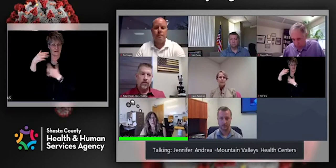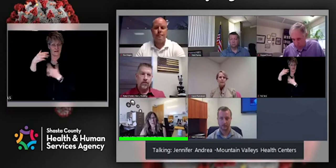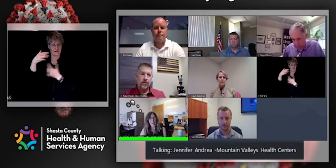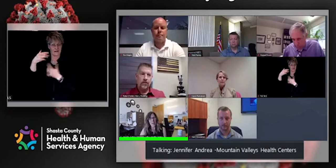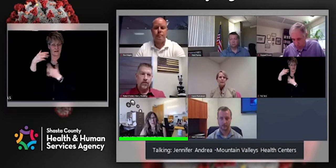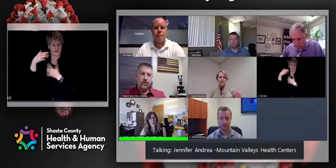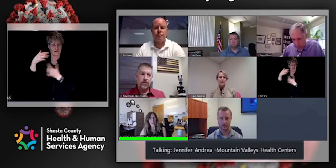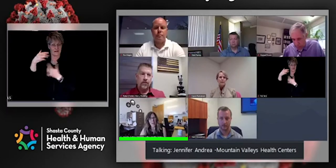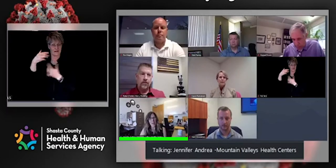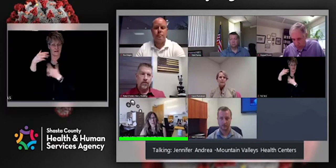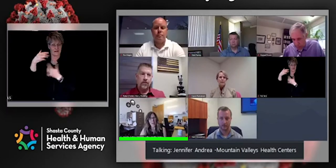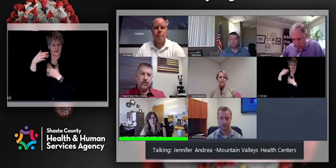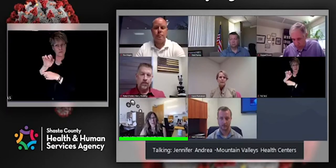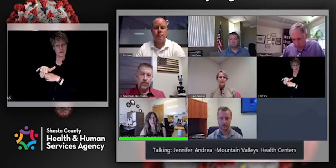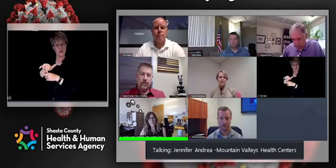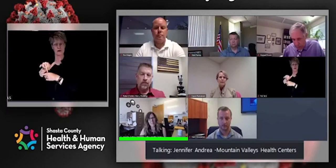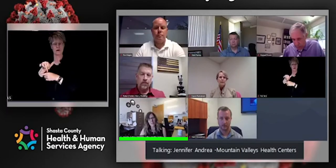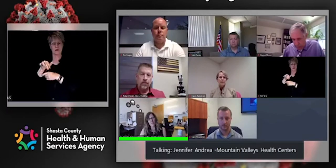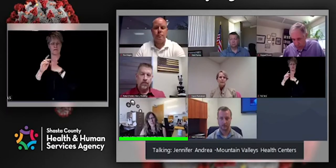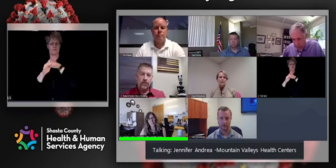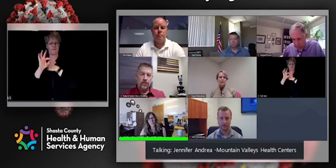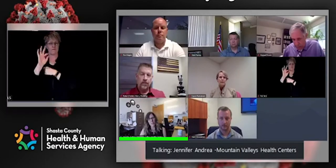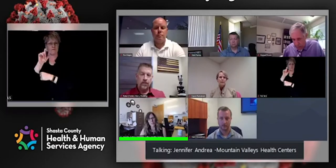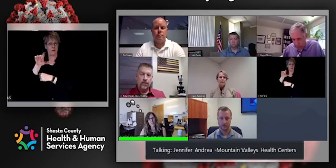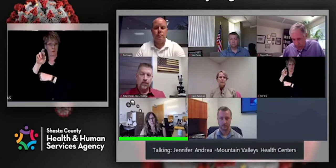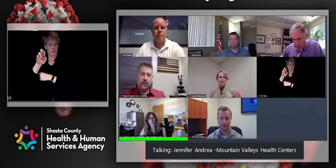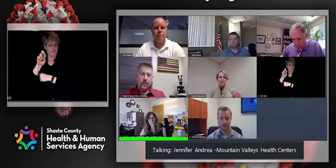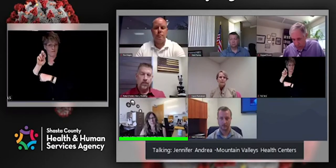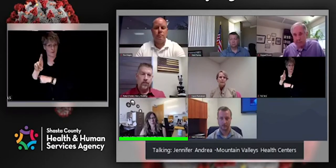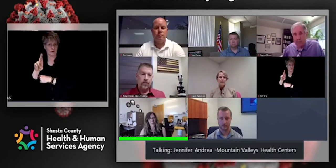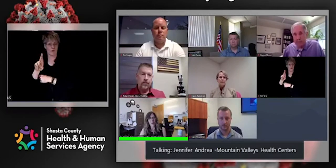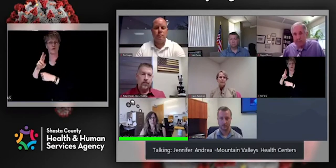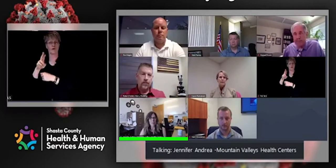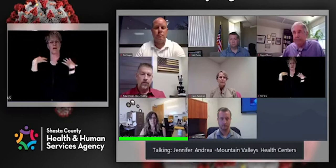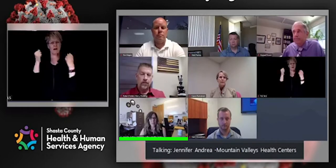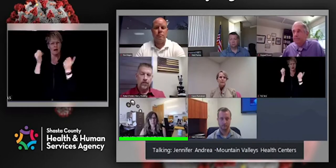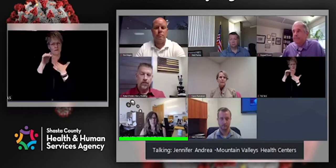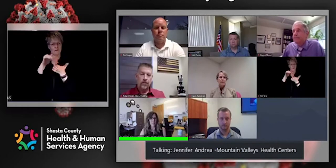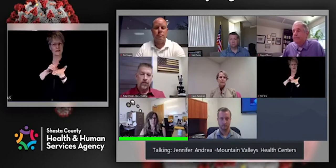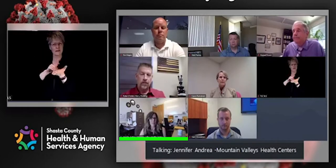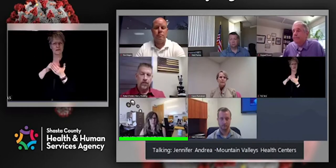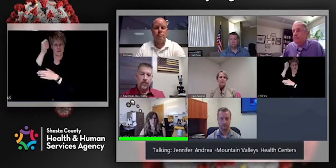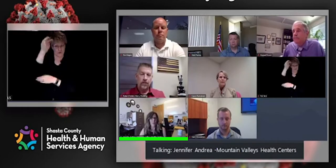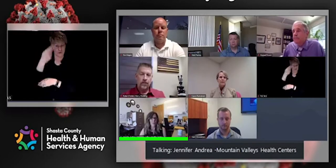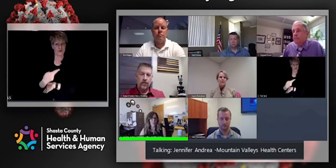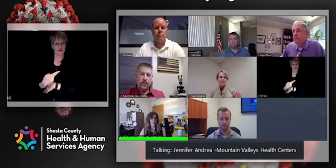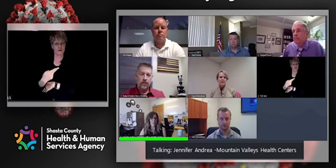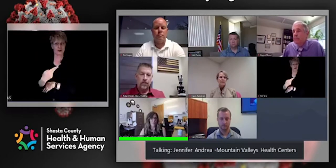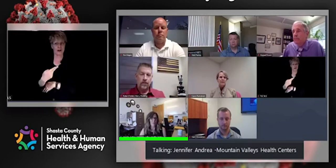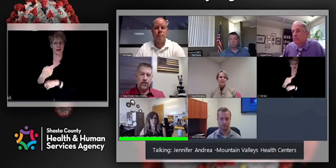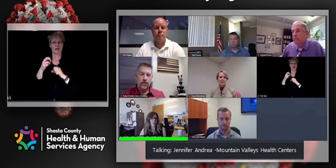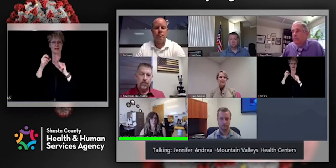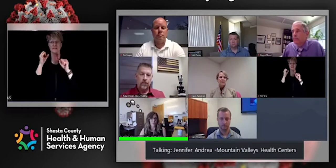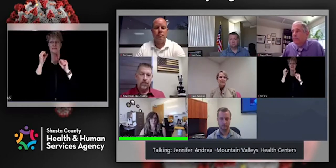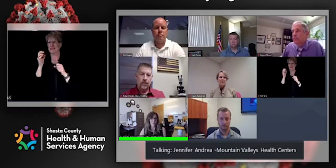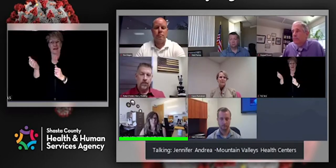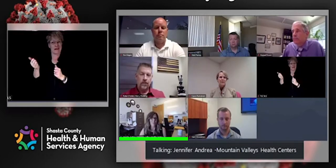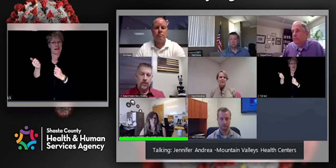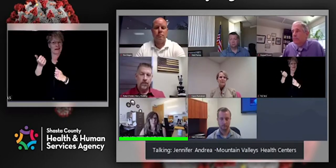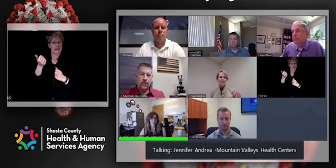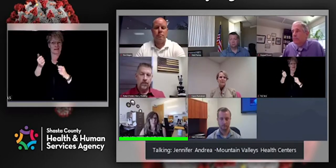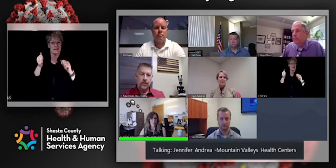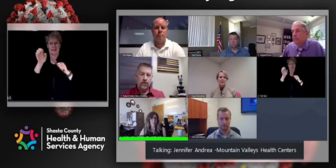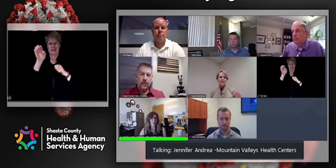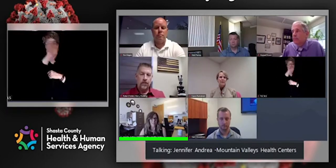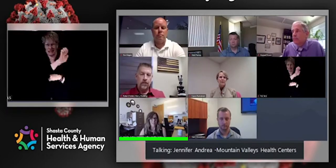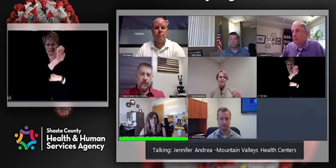Burney and Fall River Health Centers on Thursdays in partnership with Shasta County. So if anybody in Eastern Shasta County in our rural region out